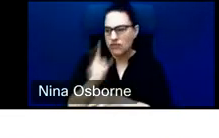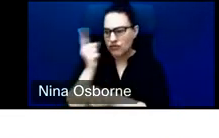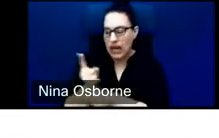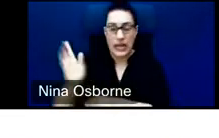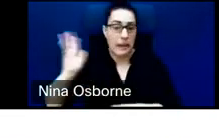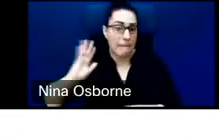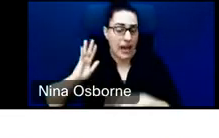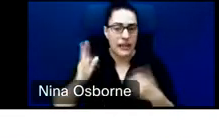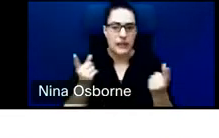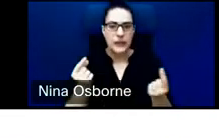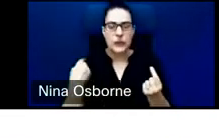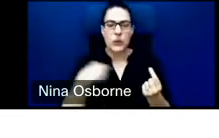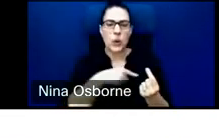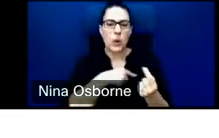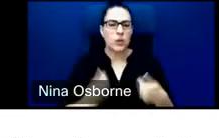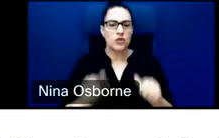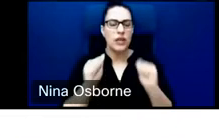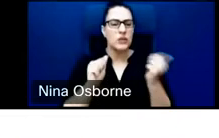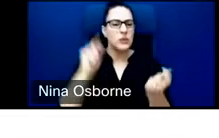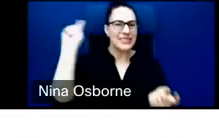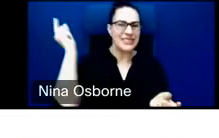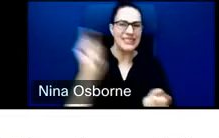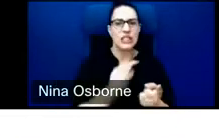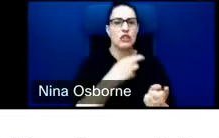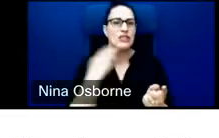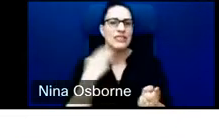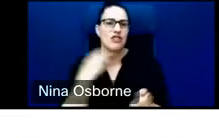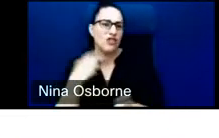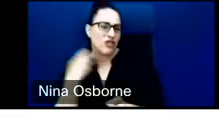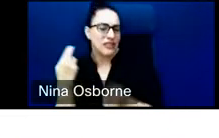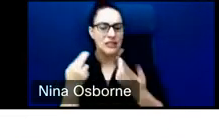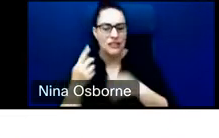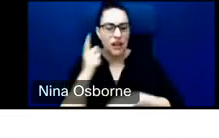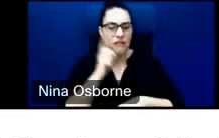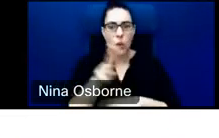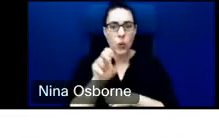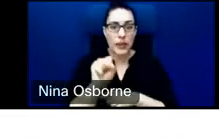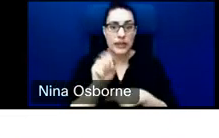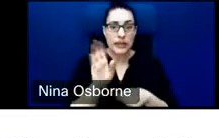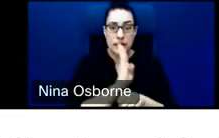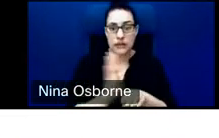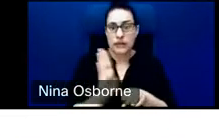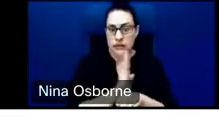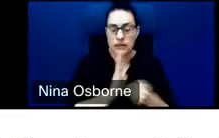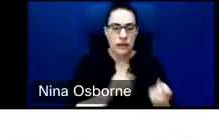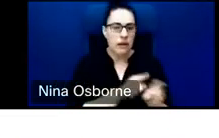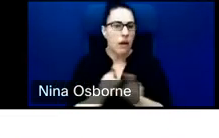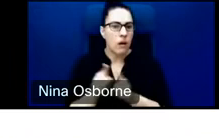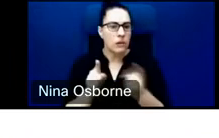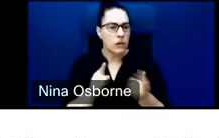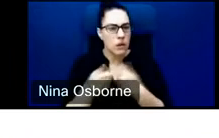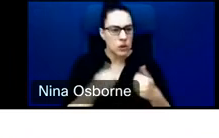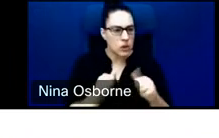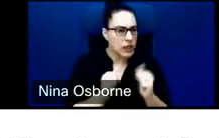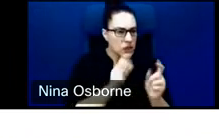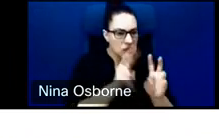risks that U.S. businesses had, even as we tried to approach development impact. I think now, what we've